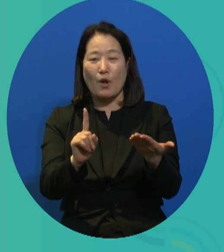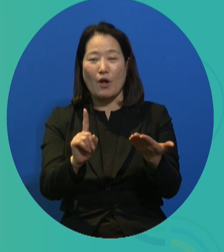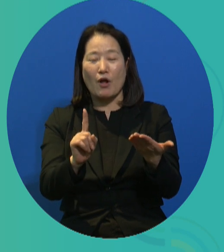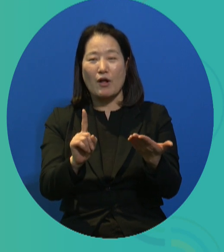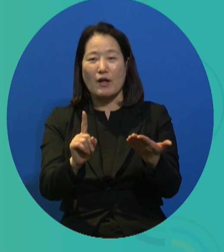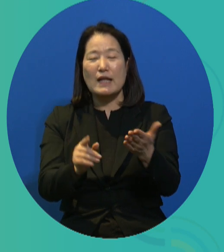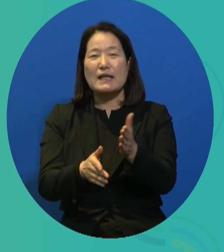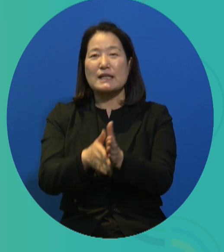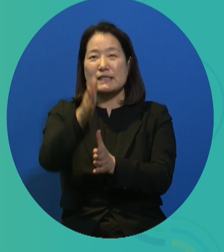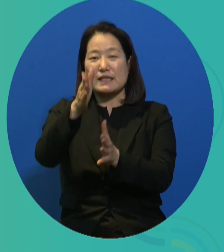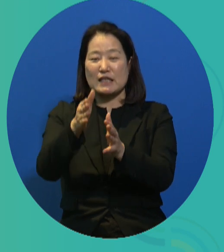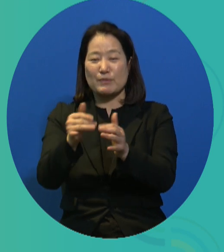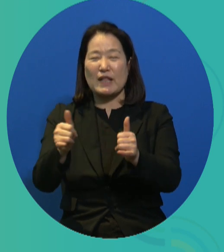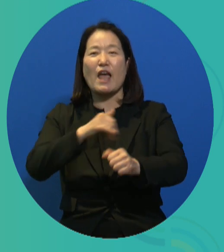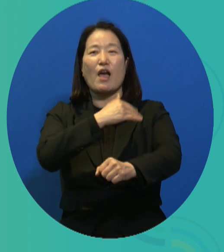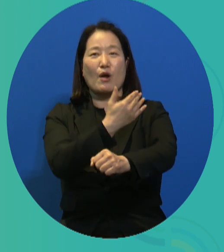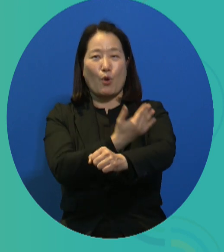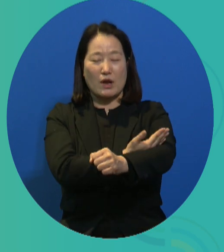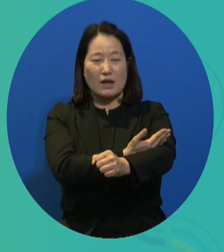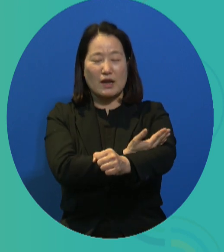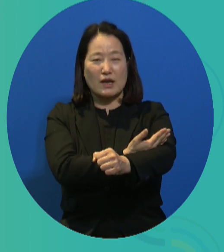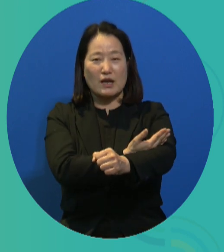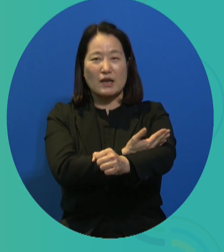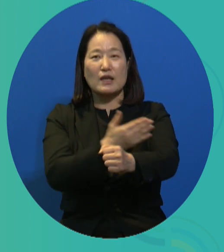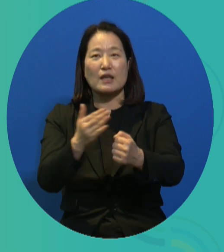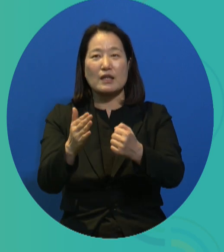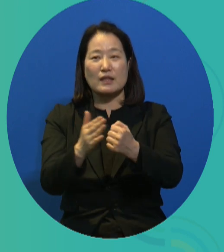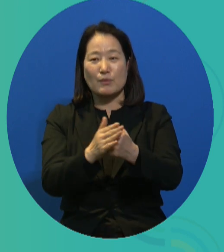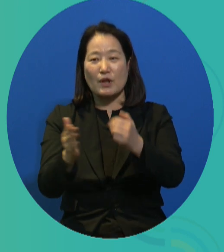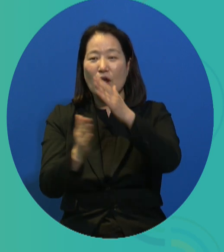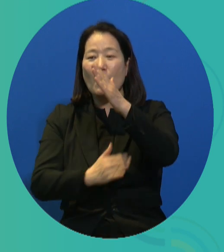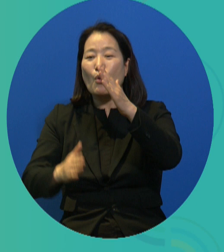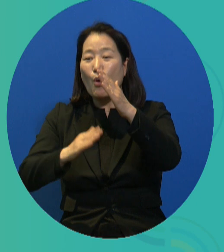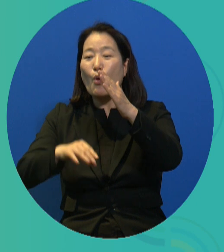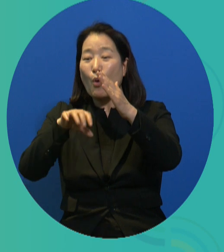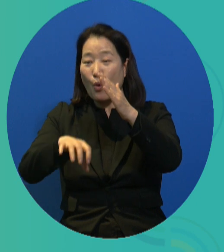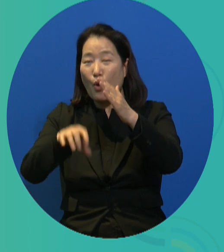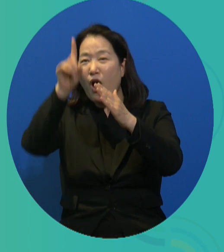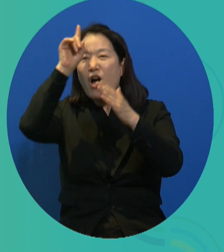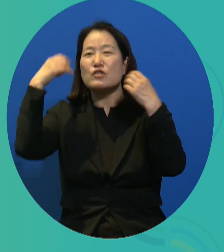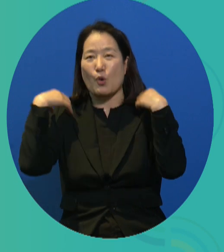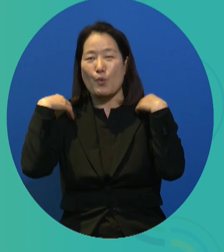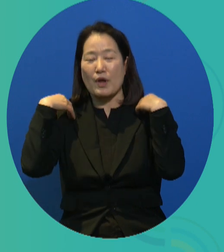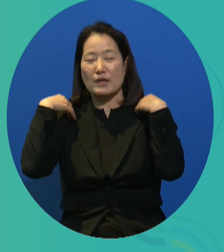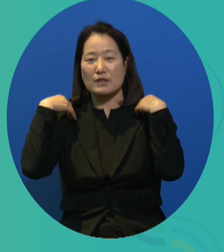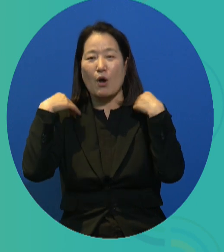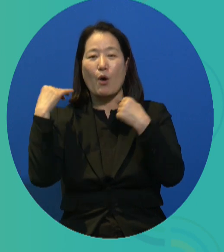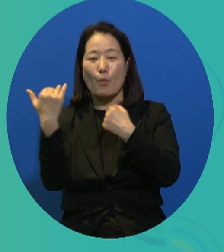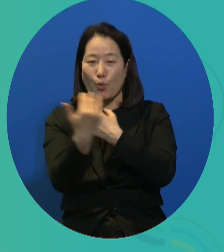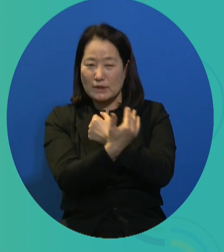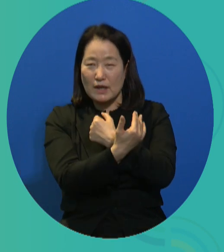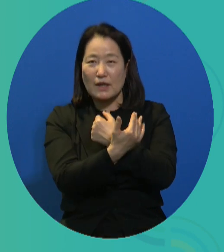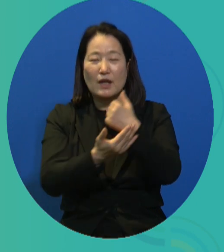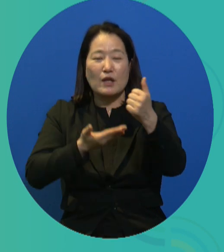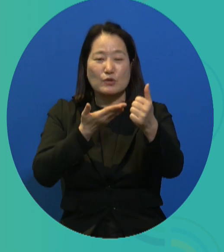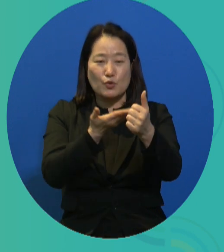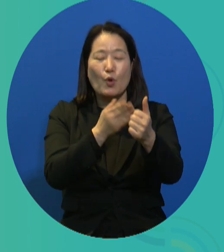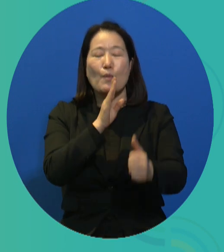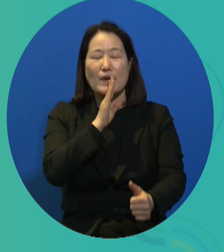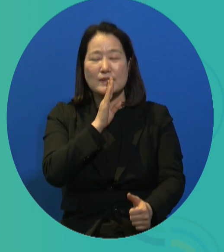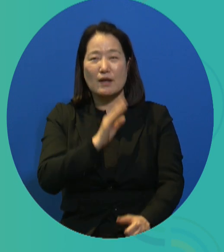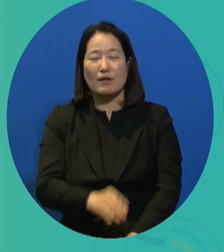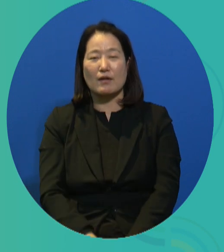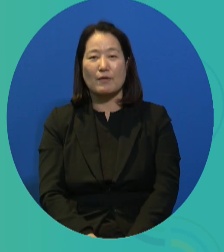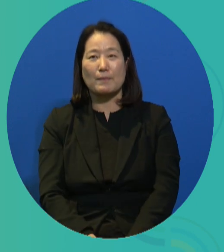That work is a right afforded to all citizens, and therefore labor must be guaranteed at the public level. This is a